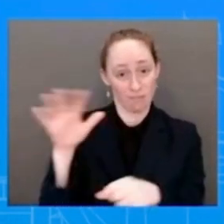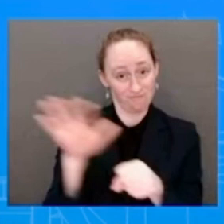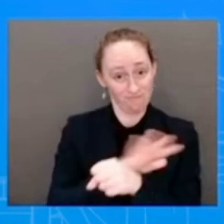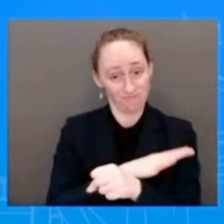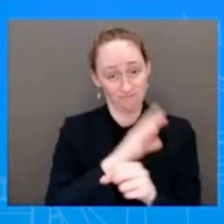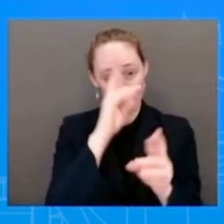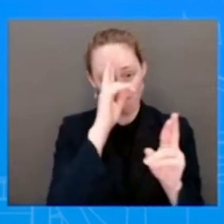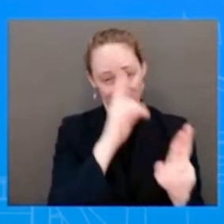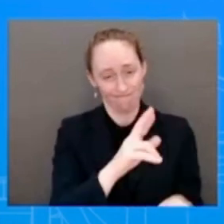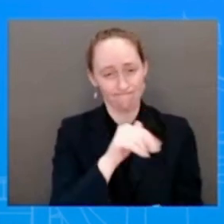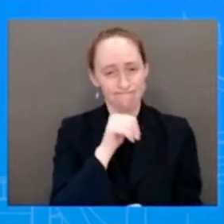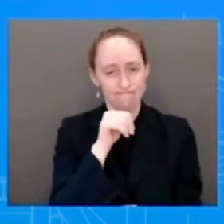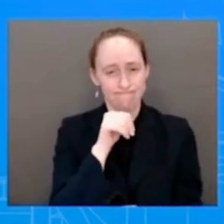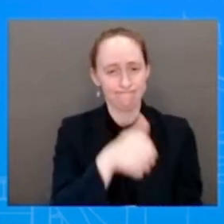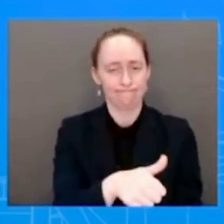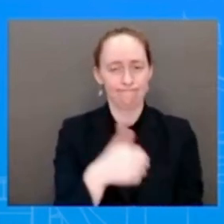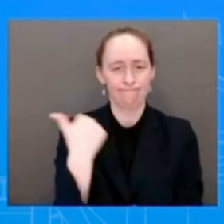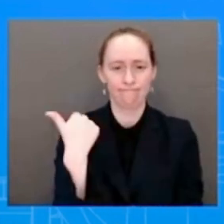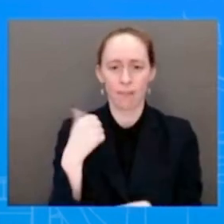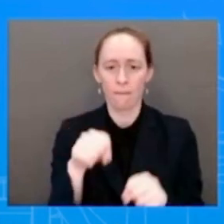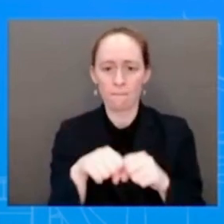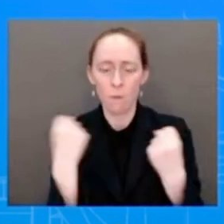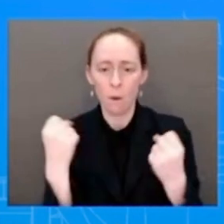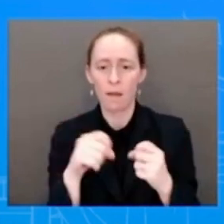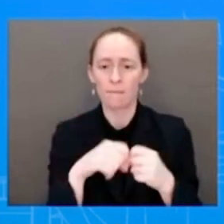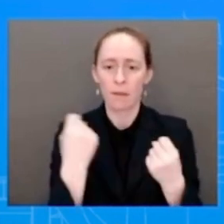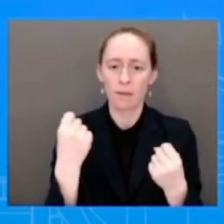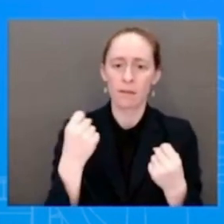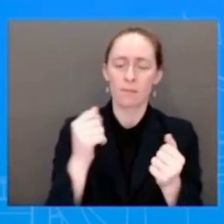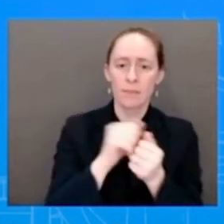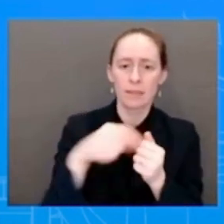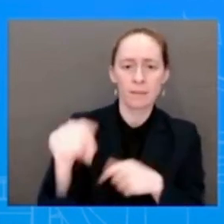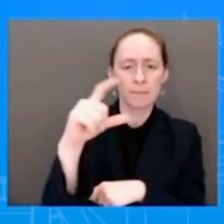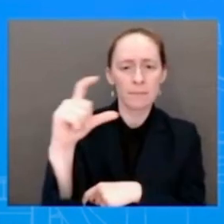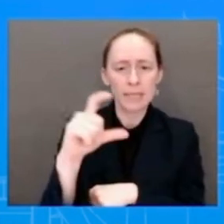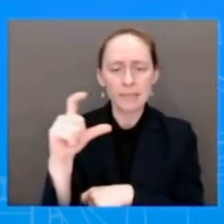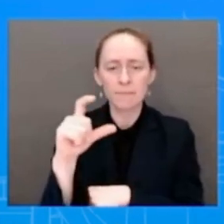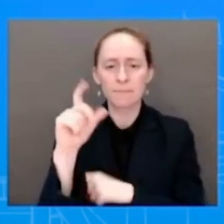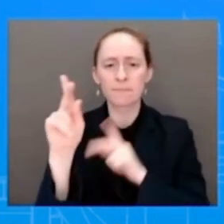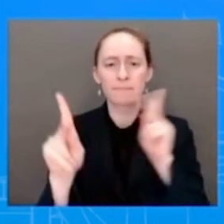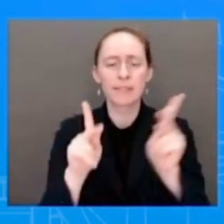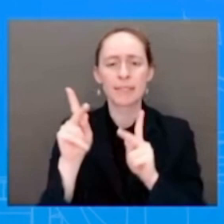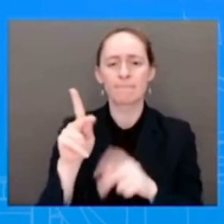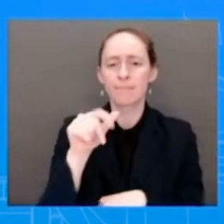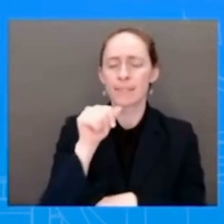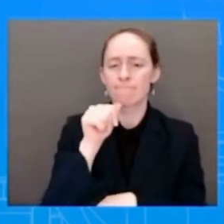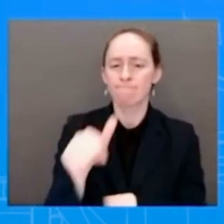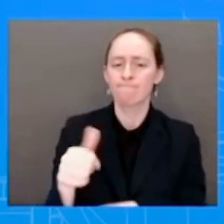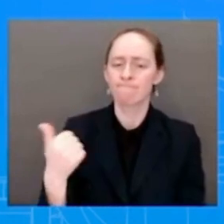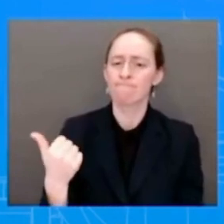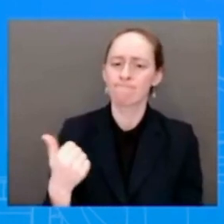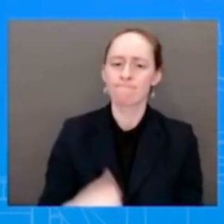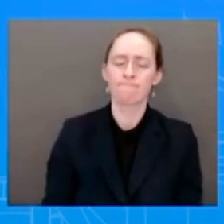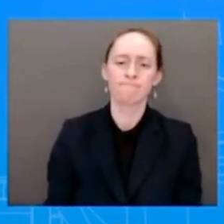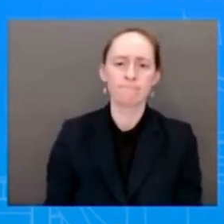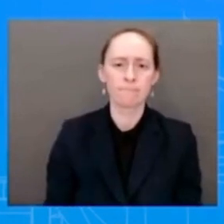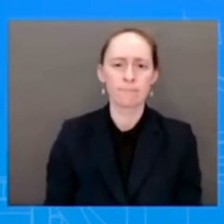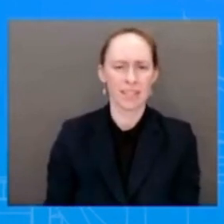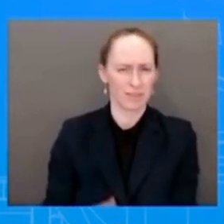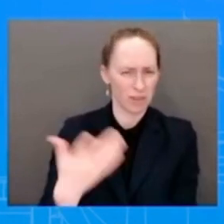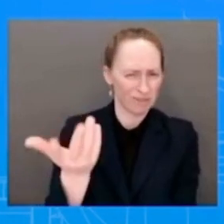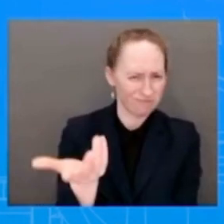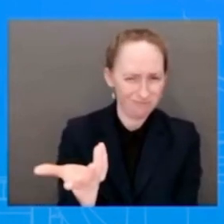concern of Jordanians that the new Israeli right-wing government is escalating tensions with Palestinians? So, look, we've been very clear